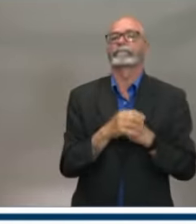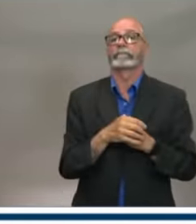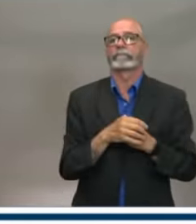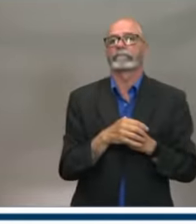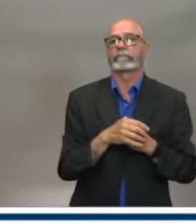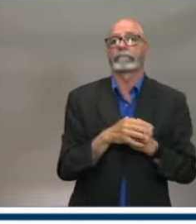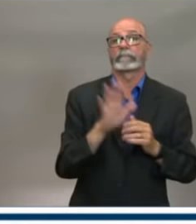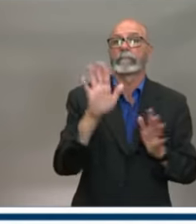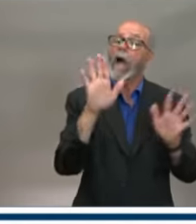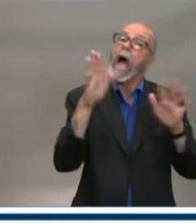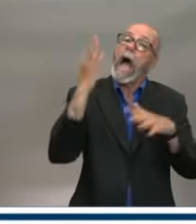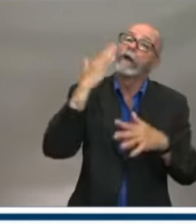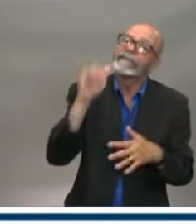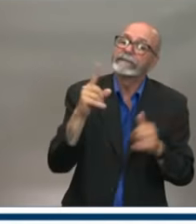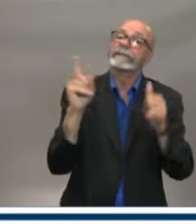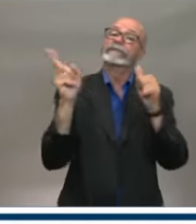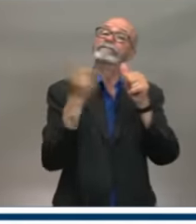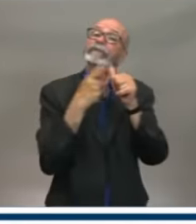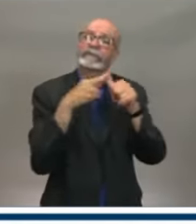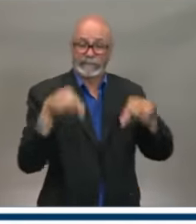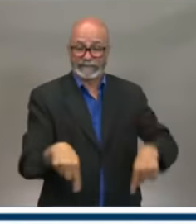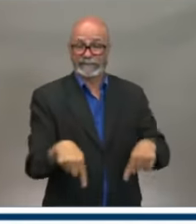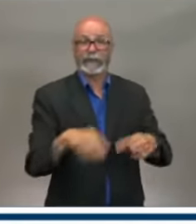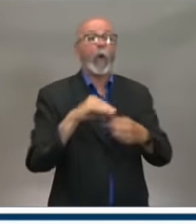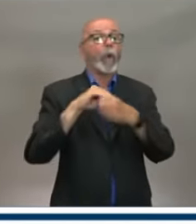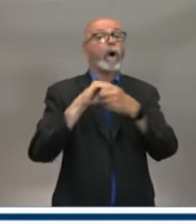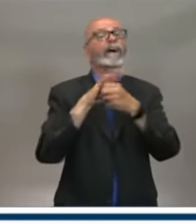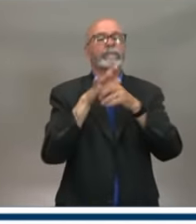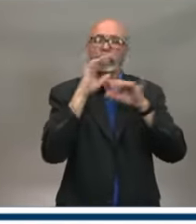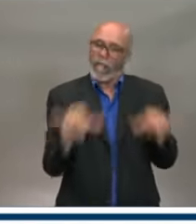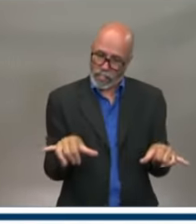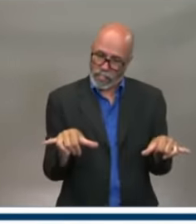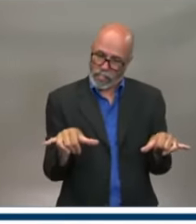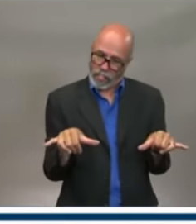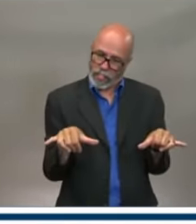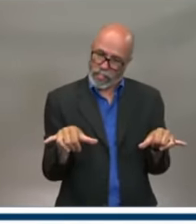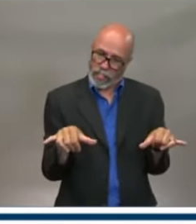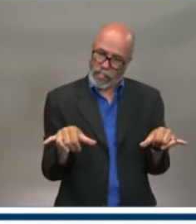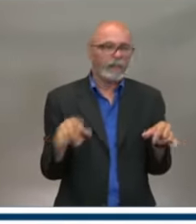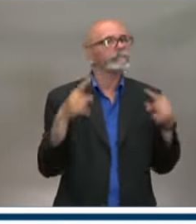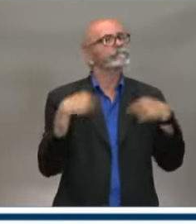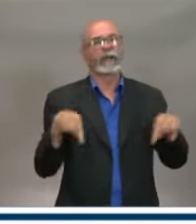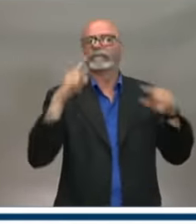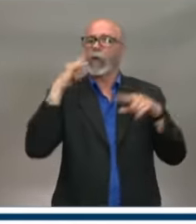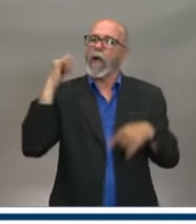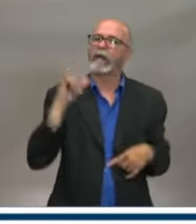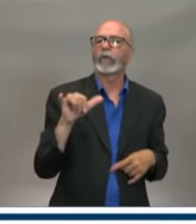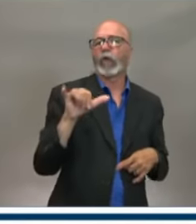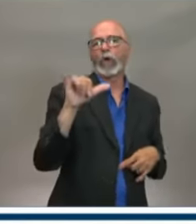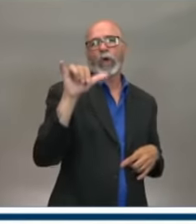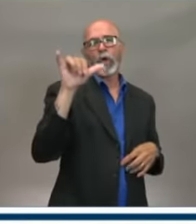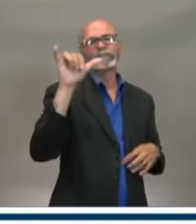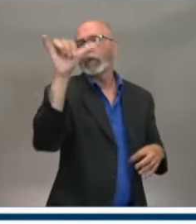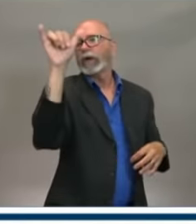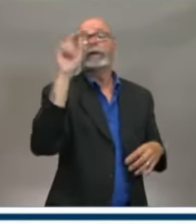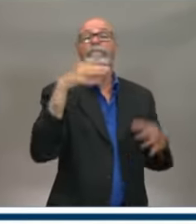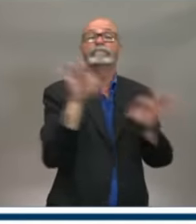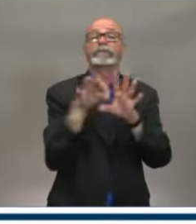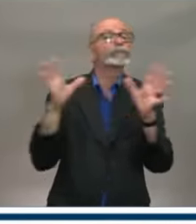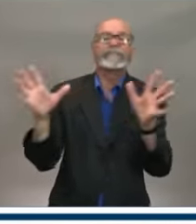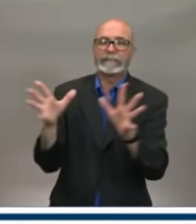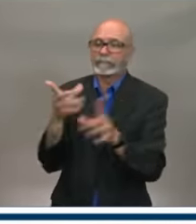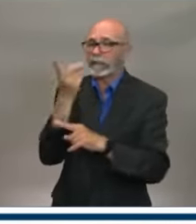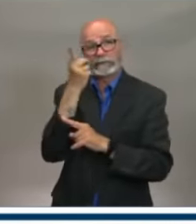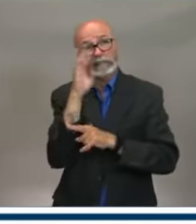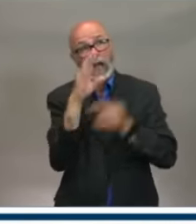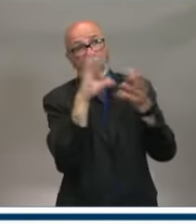time. It's why Dr. Strang has continued to talk about the public health protocols and continuing to follow them. They're pretty straightforward. Six